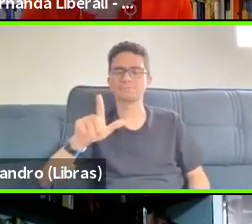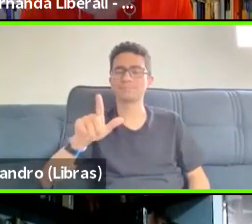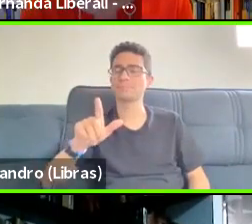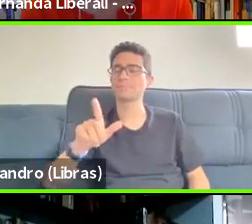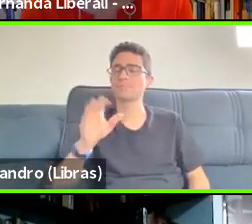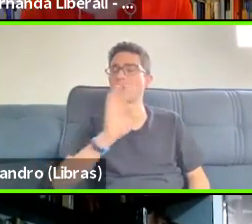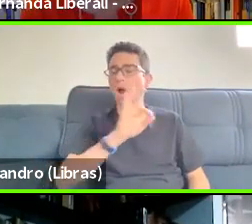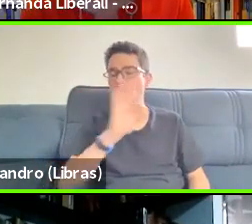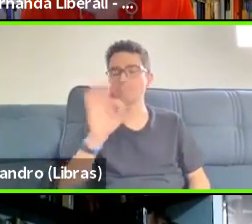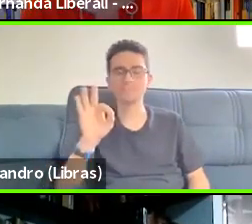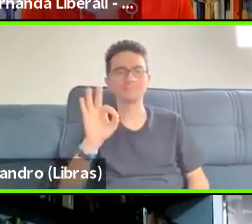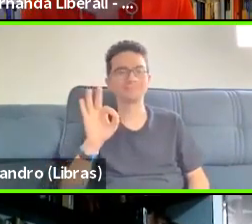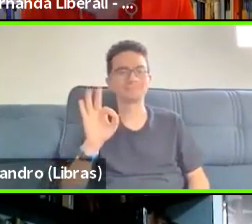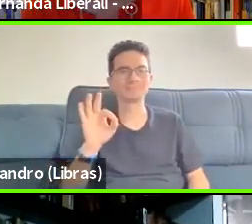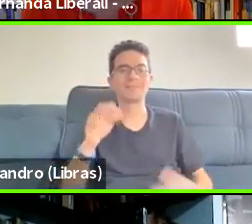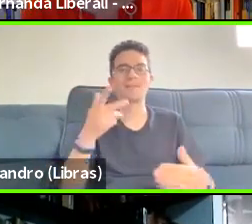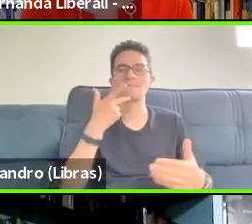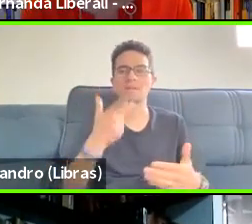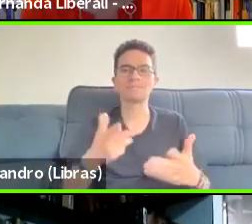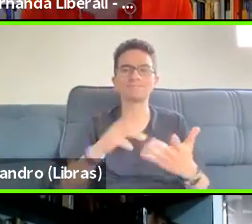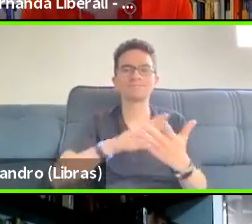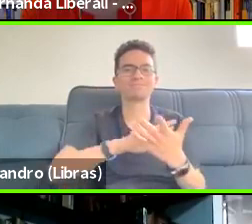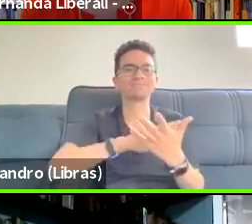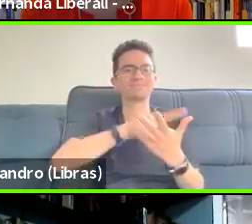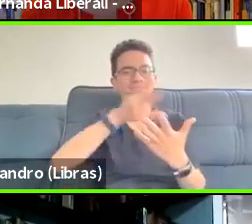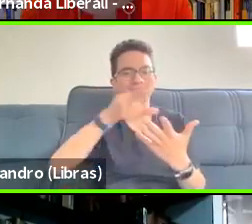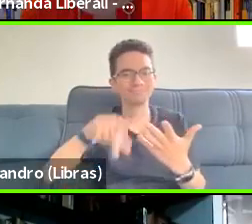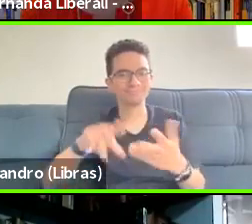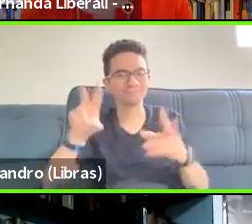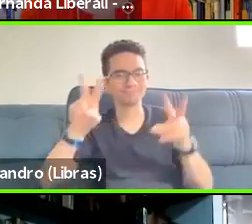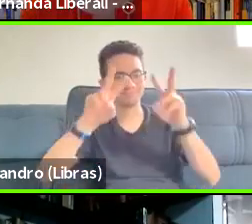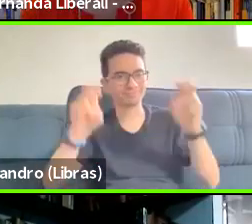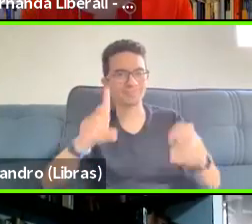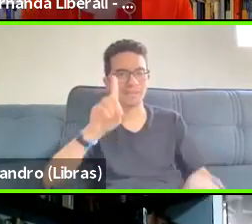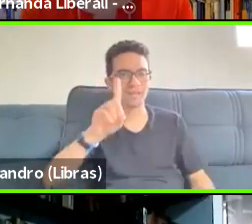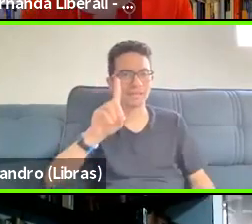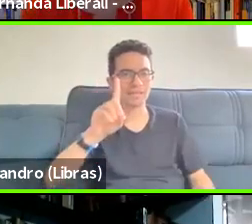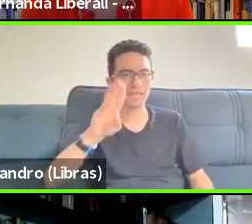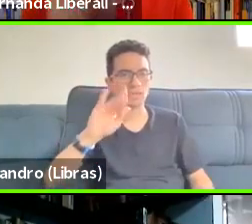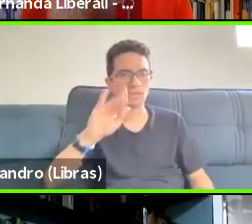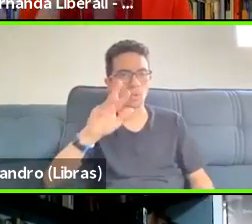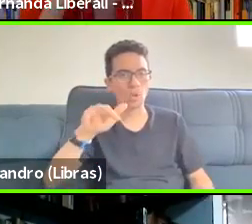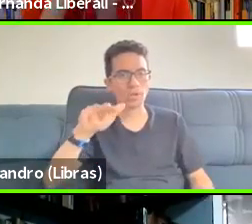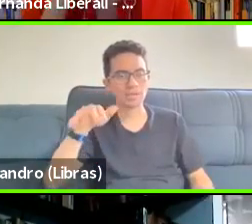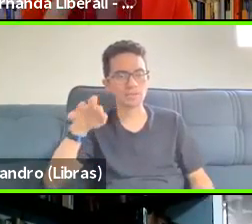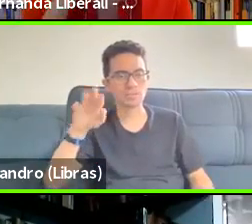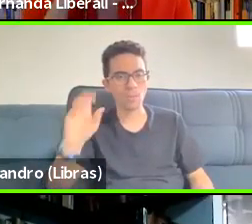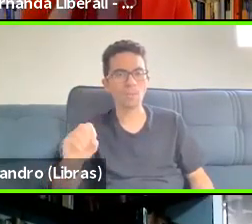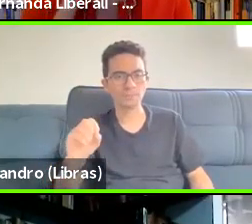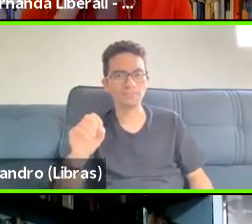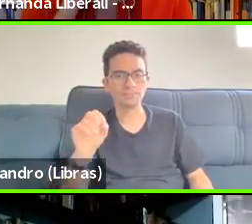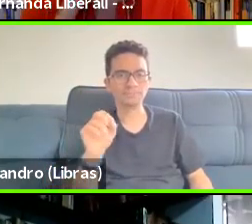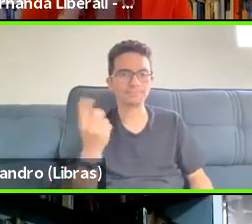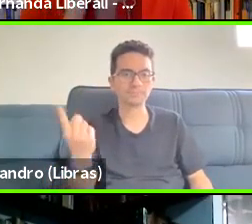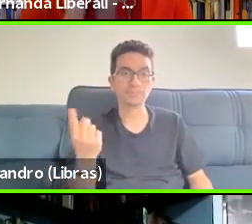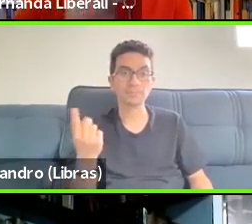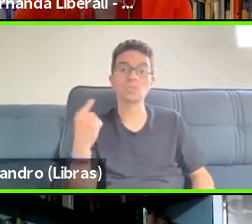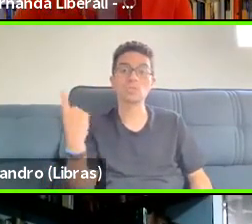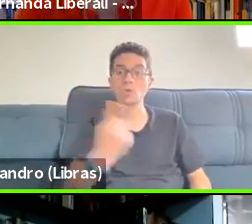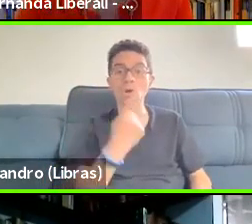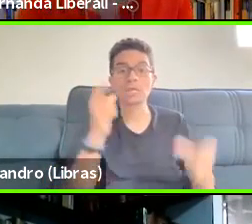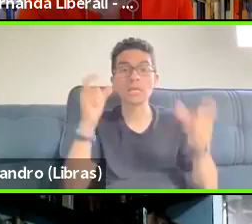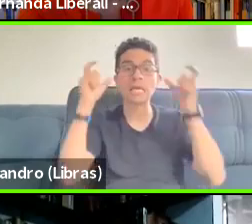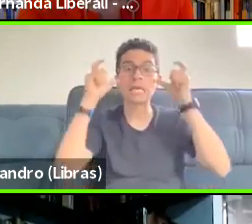uh, perspective with, with one that engages in the lived realities of students and aims to transform society. That, um,